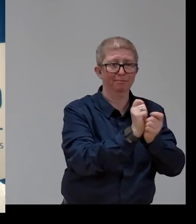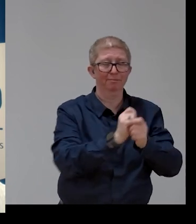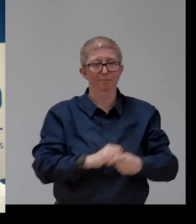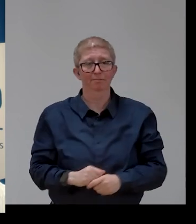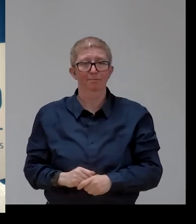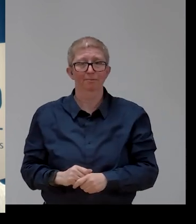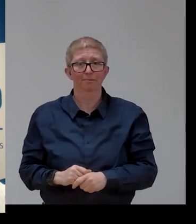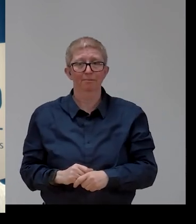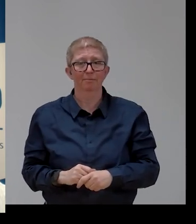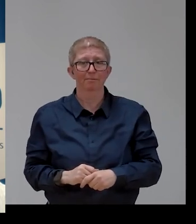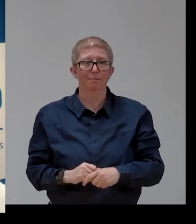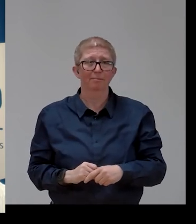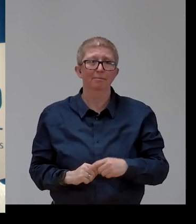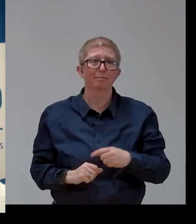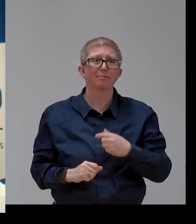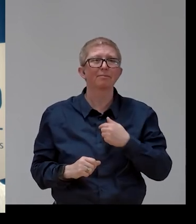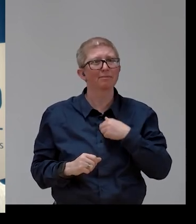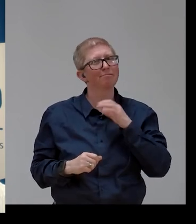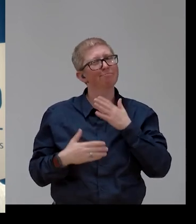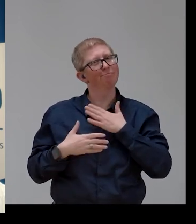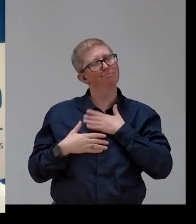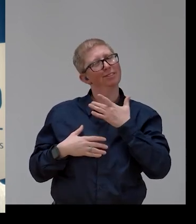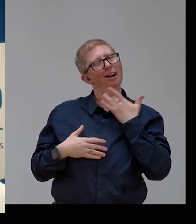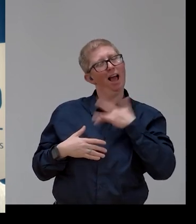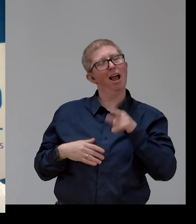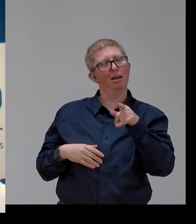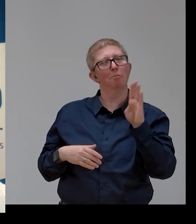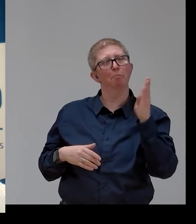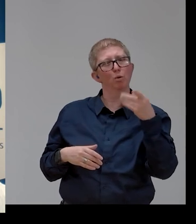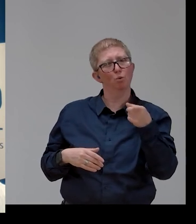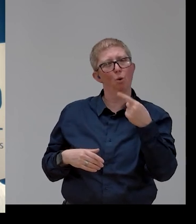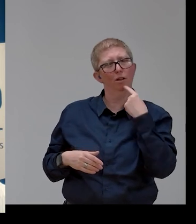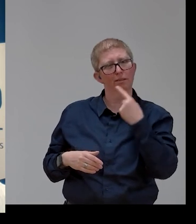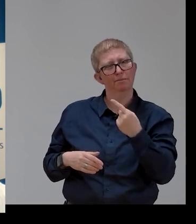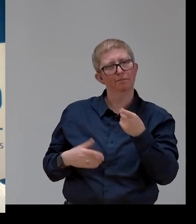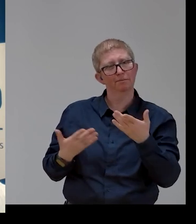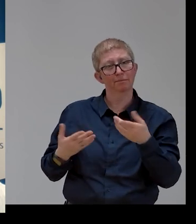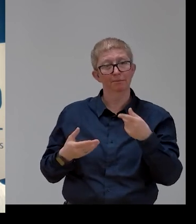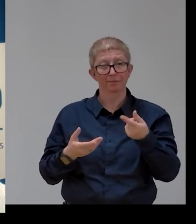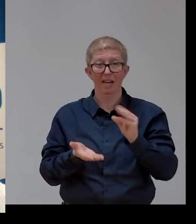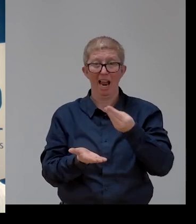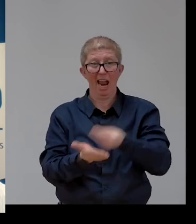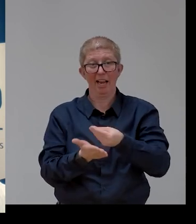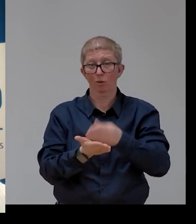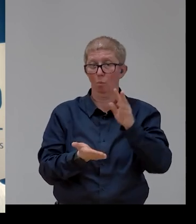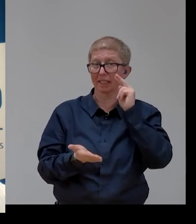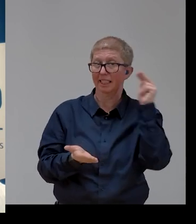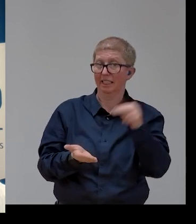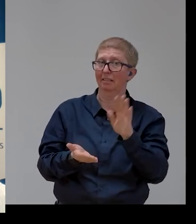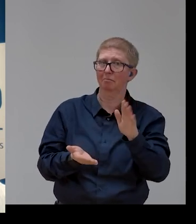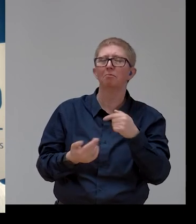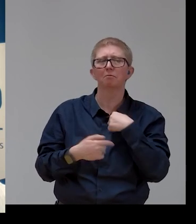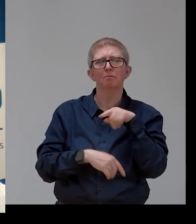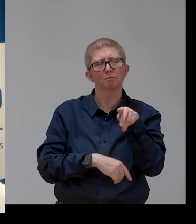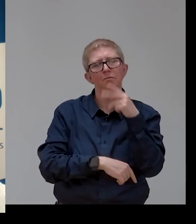Bruno's image of the social economy and developing that. And I was thinking to myself